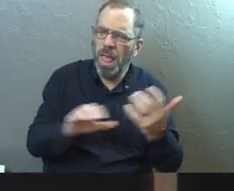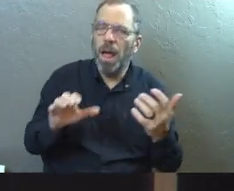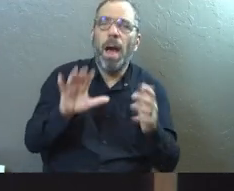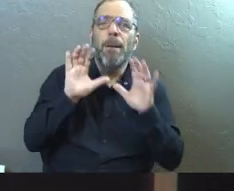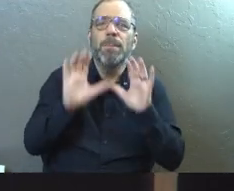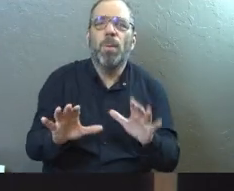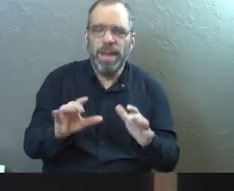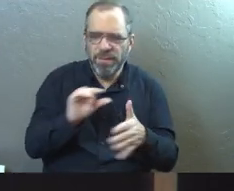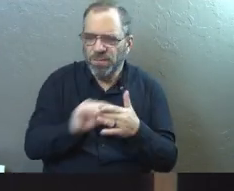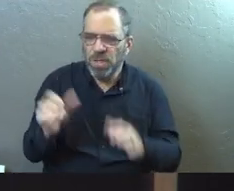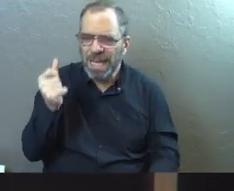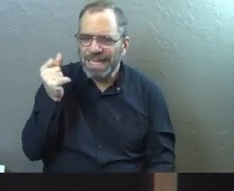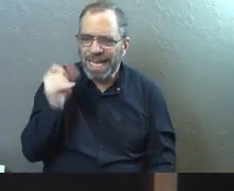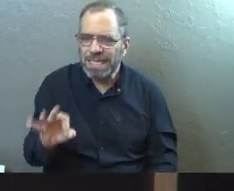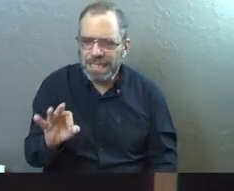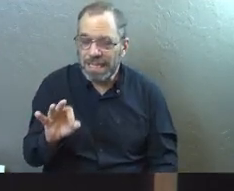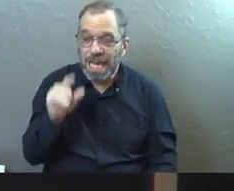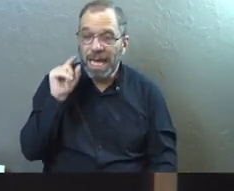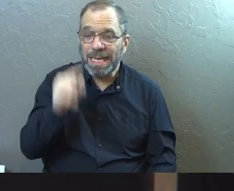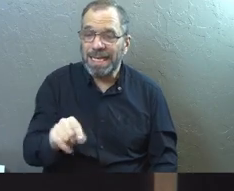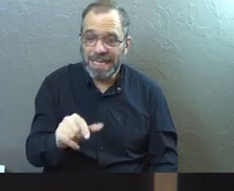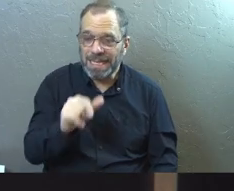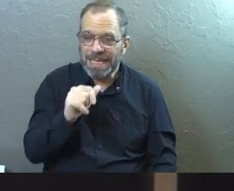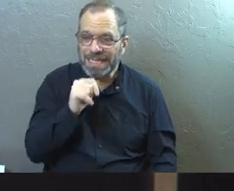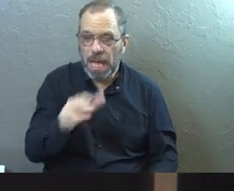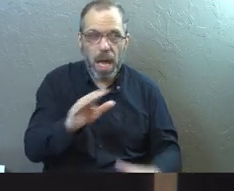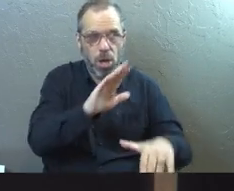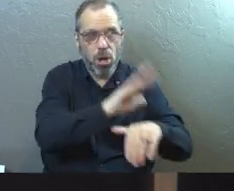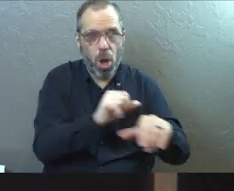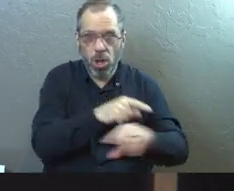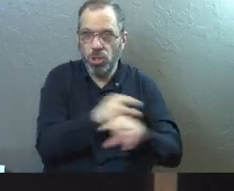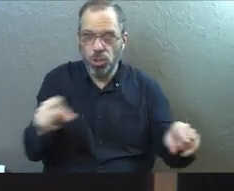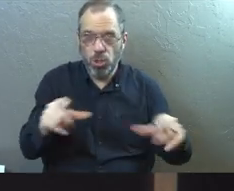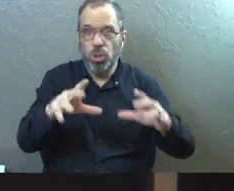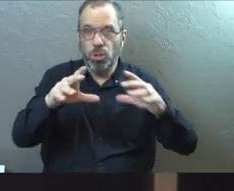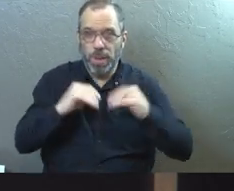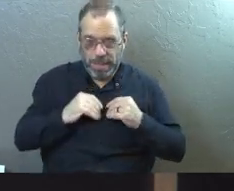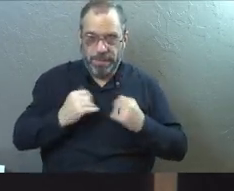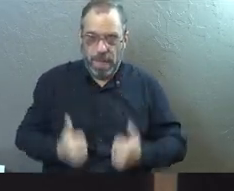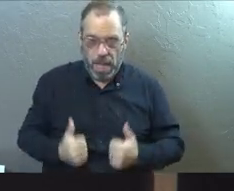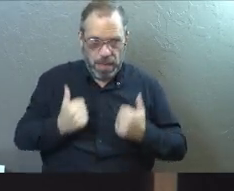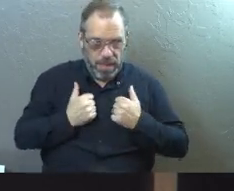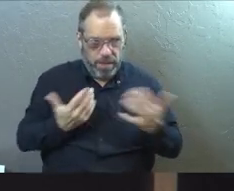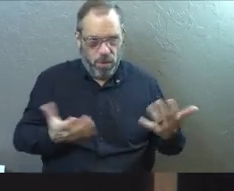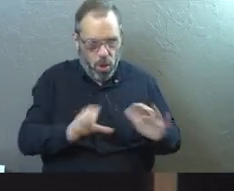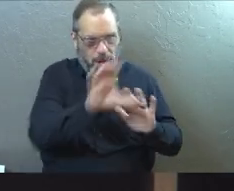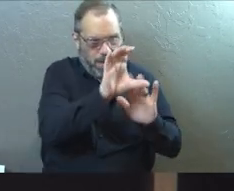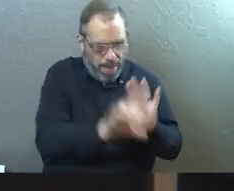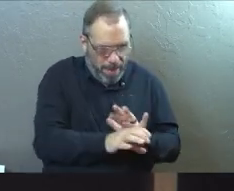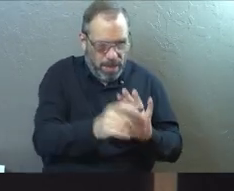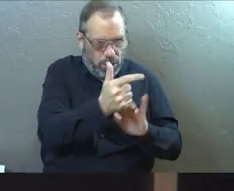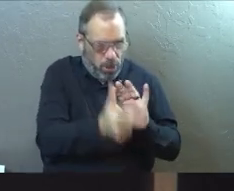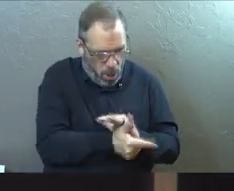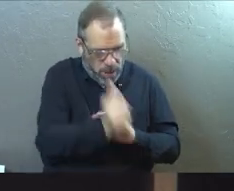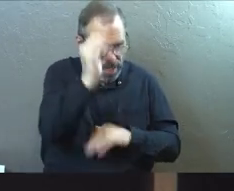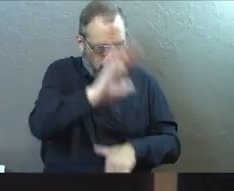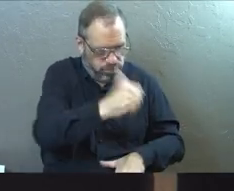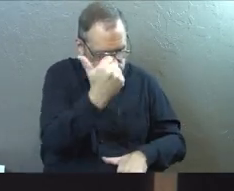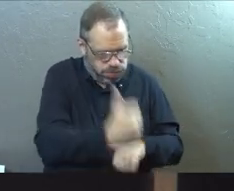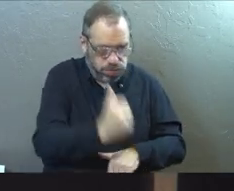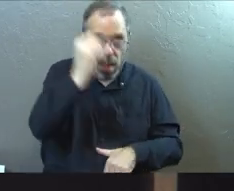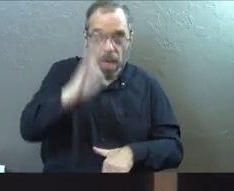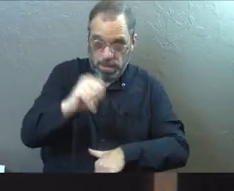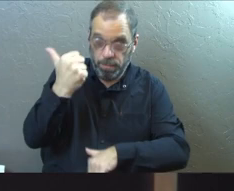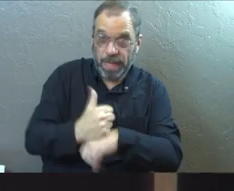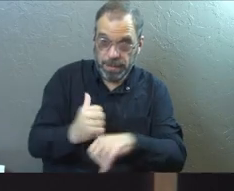need to see like he says in verse 19 there is that he's not calling us to no longer receive and live through commandments and barriers that God has placed for us.